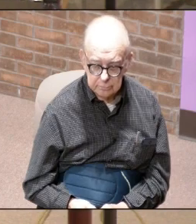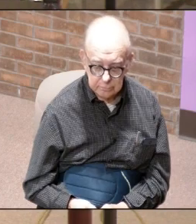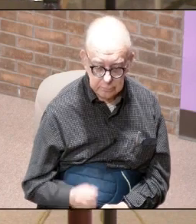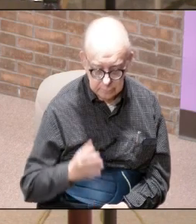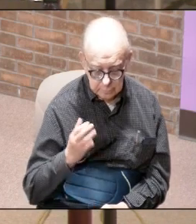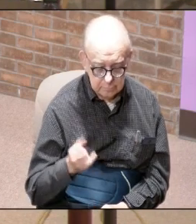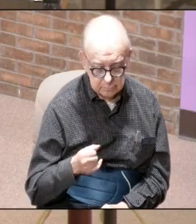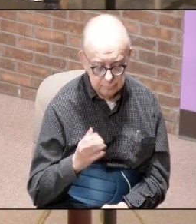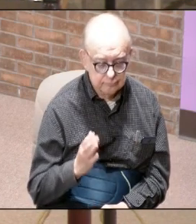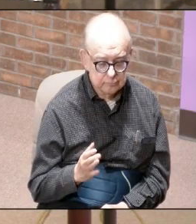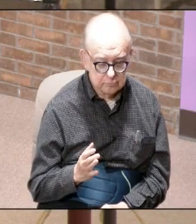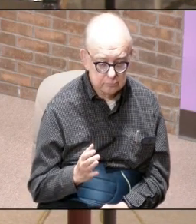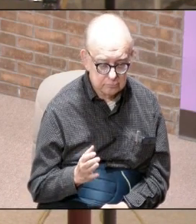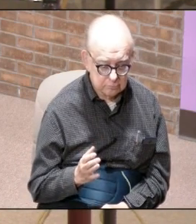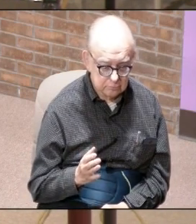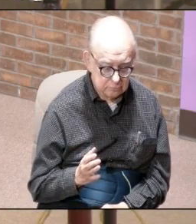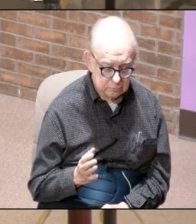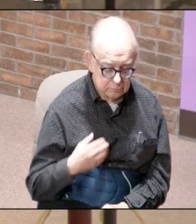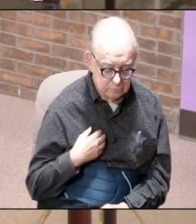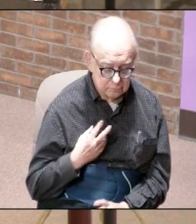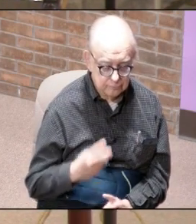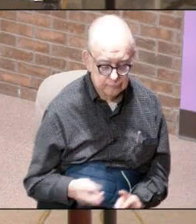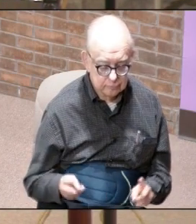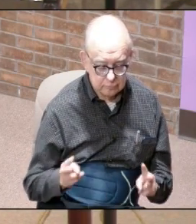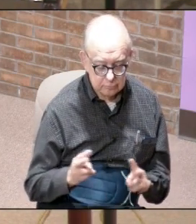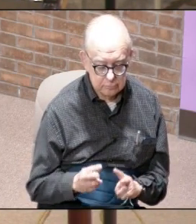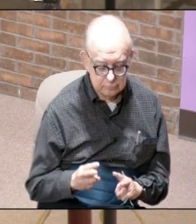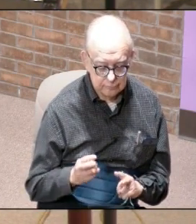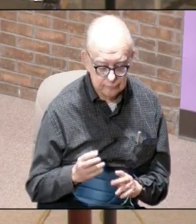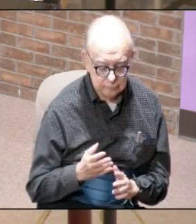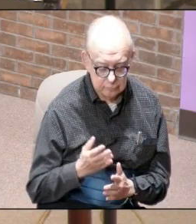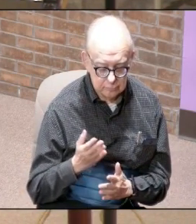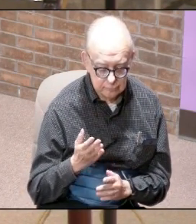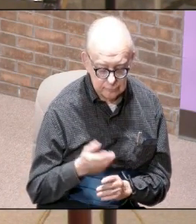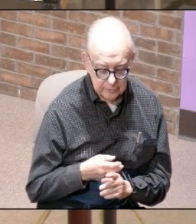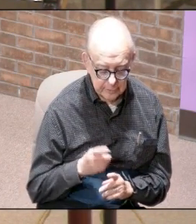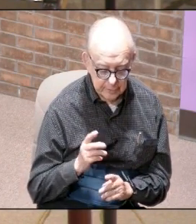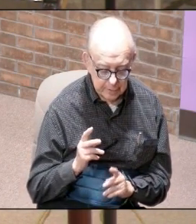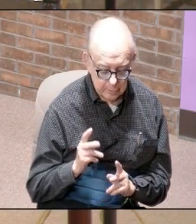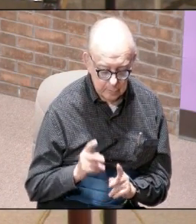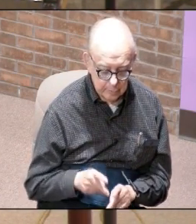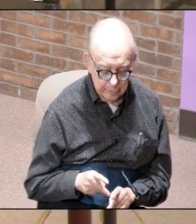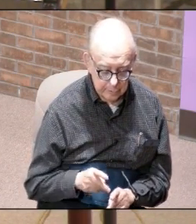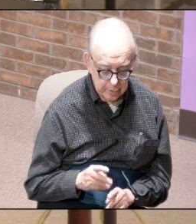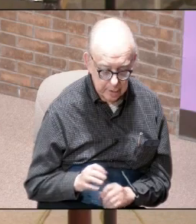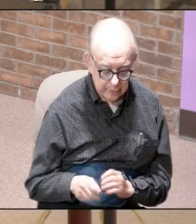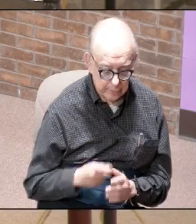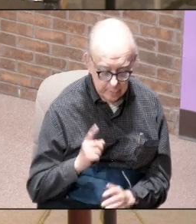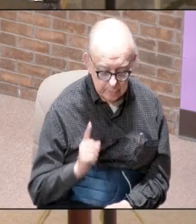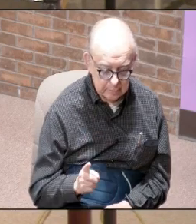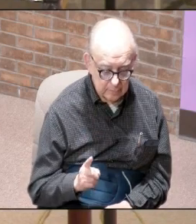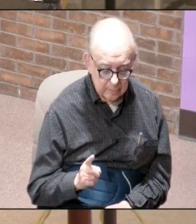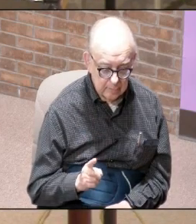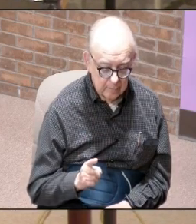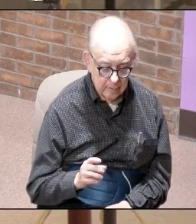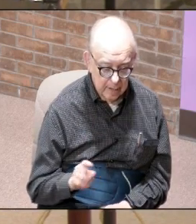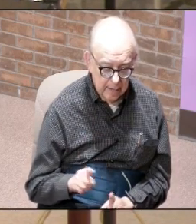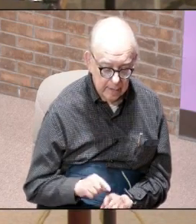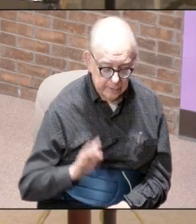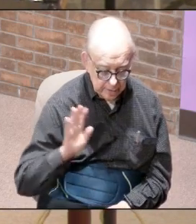because God has valued every one of you as his children